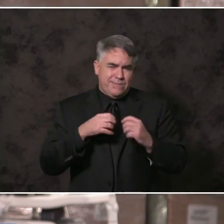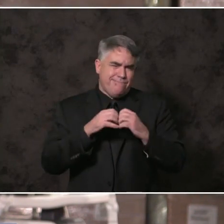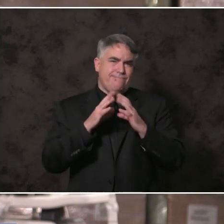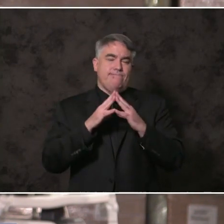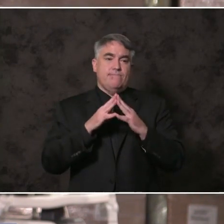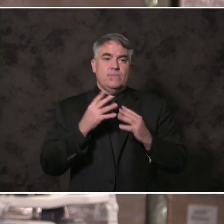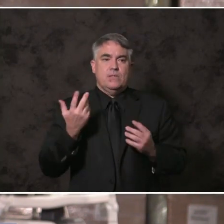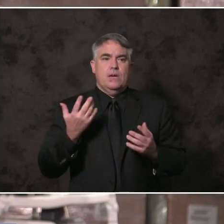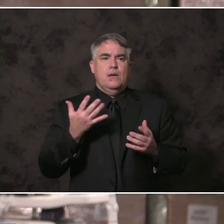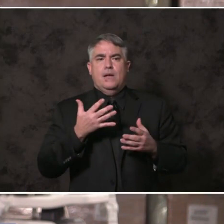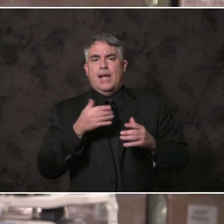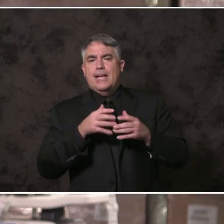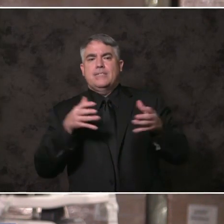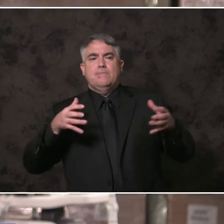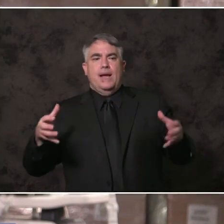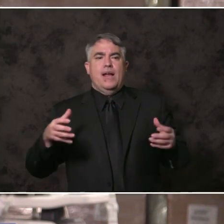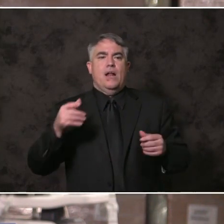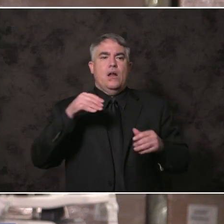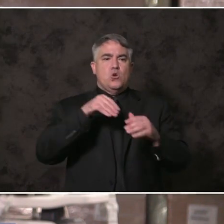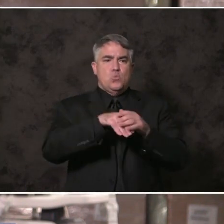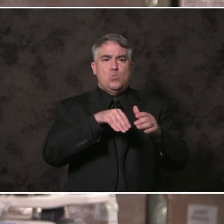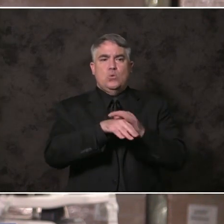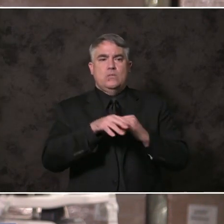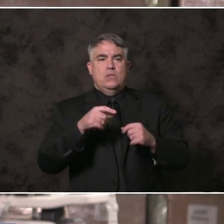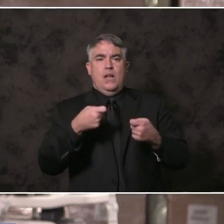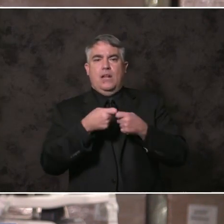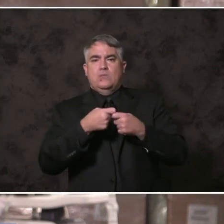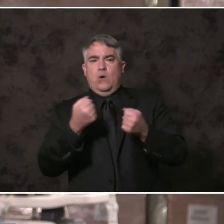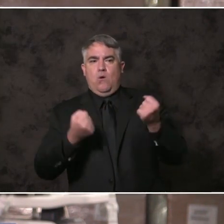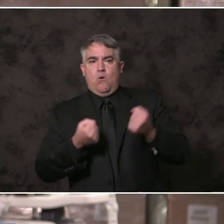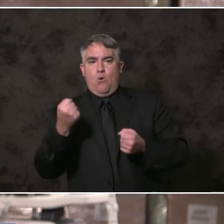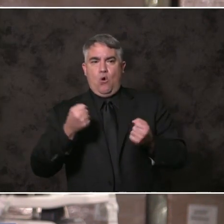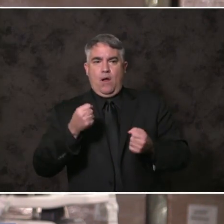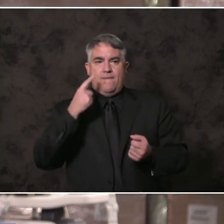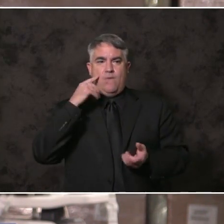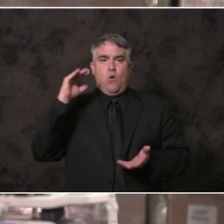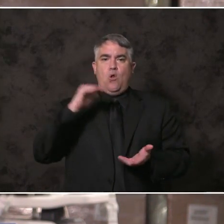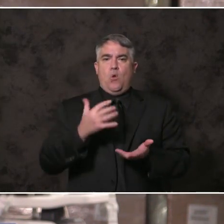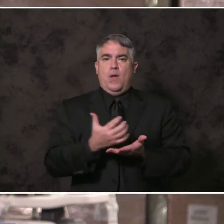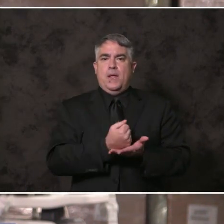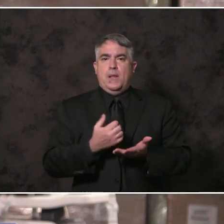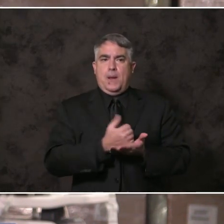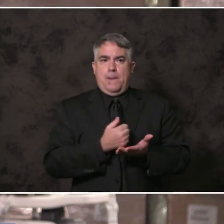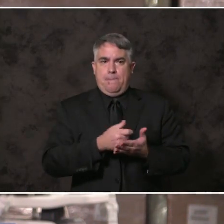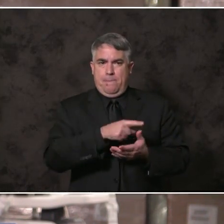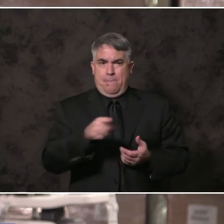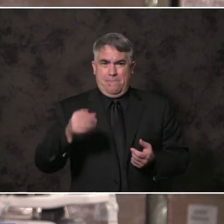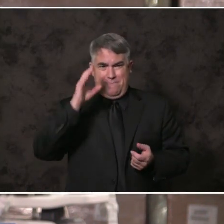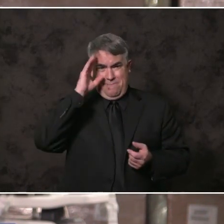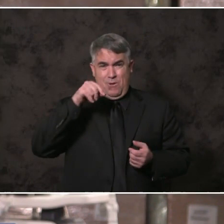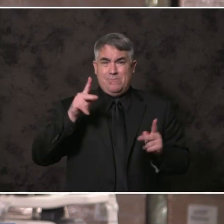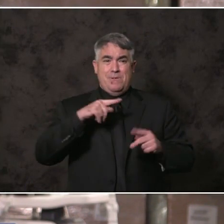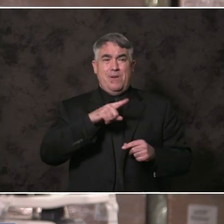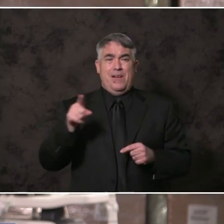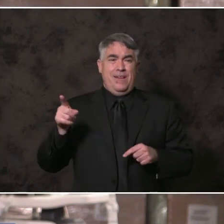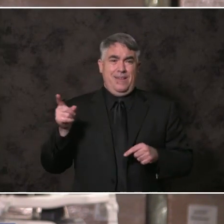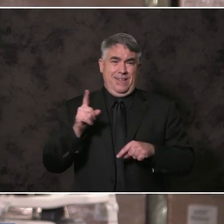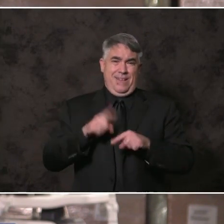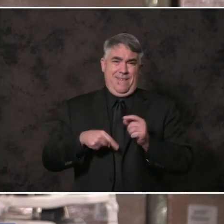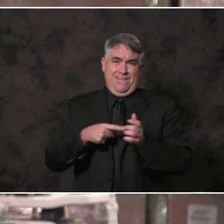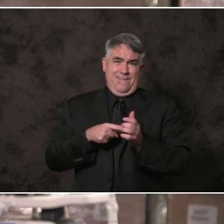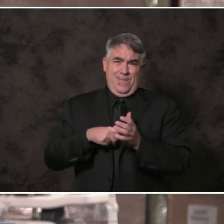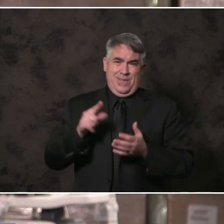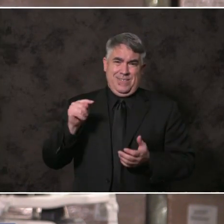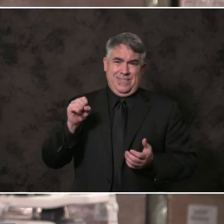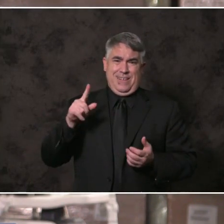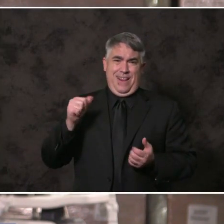affordable used electric vehicles for low-income San Diegans. Most people can't afford a Tesla. But the sooner we all transition